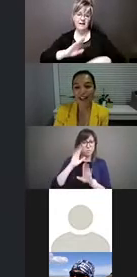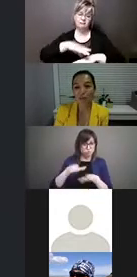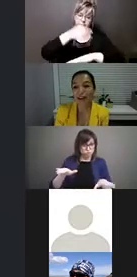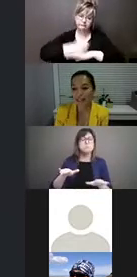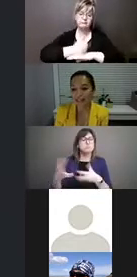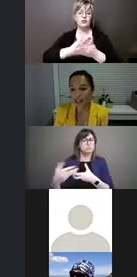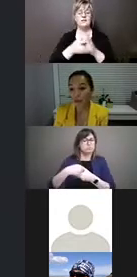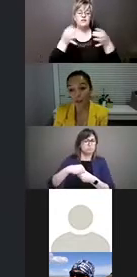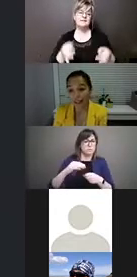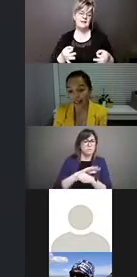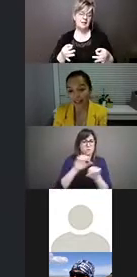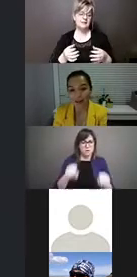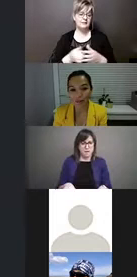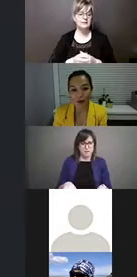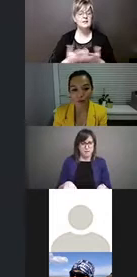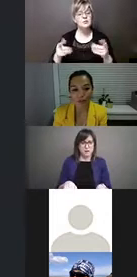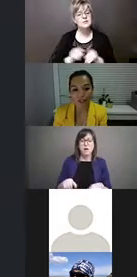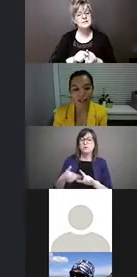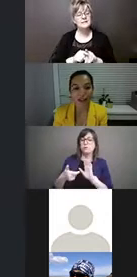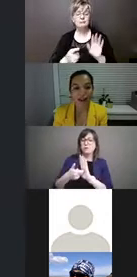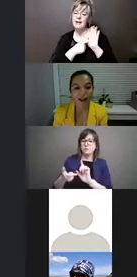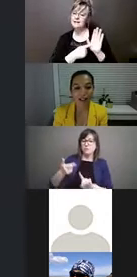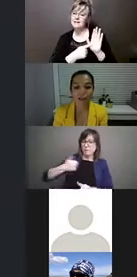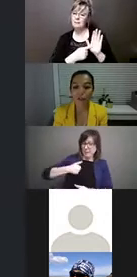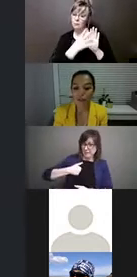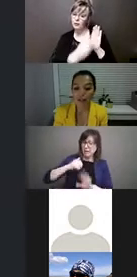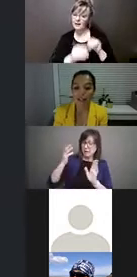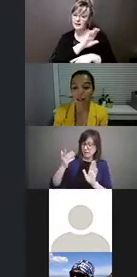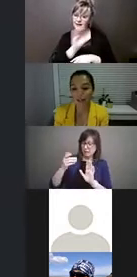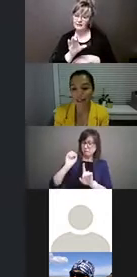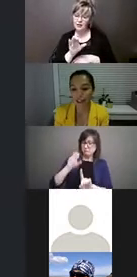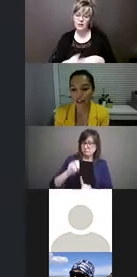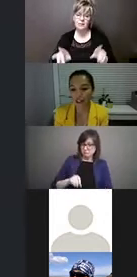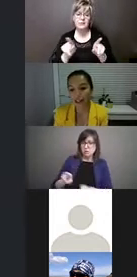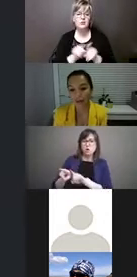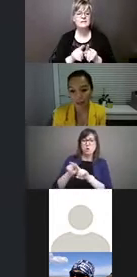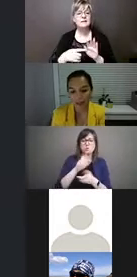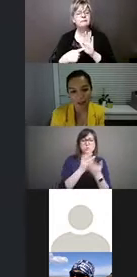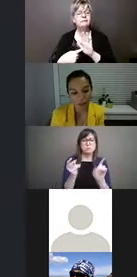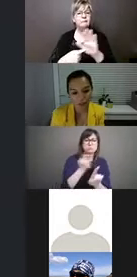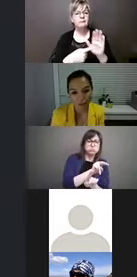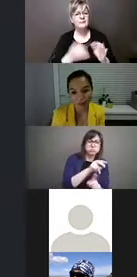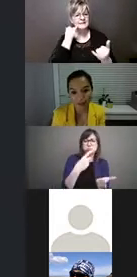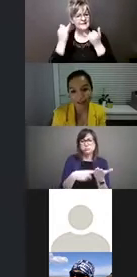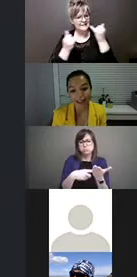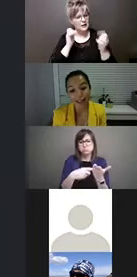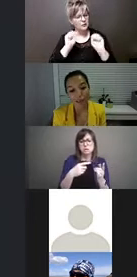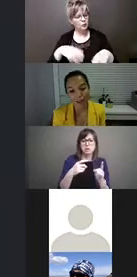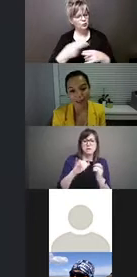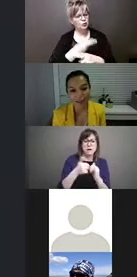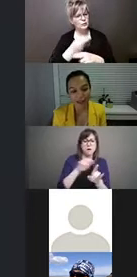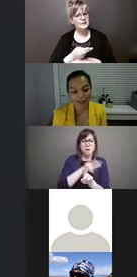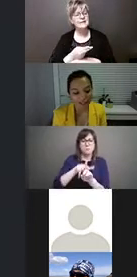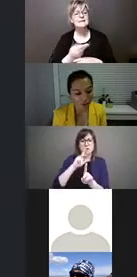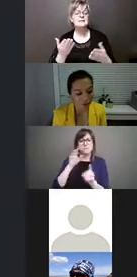providing the example from Canada, but hopefully giving perspective and discussions that can be used and applied in the